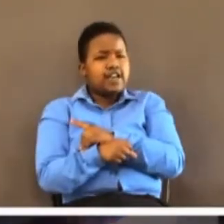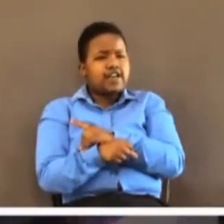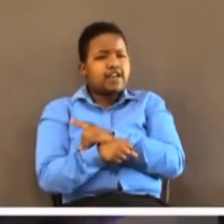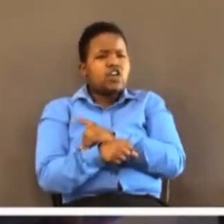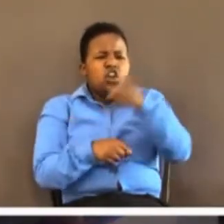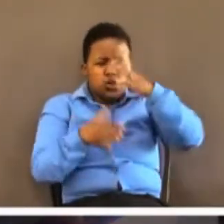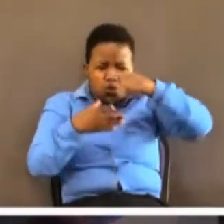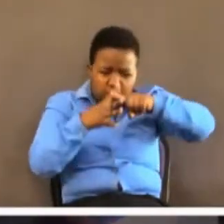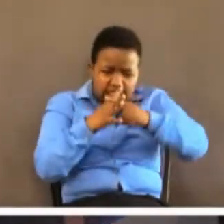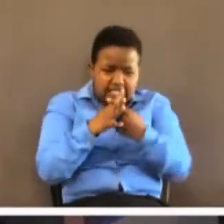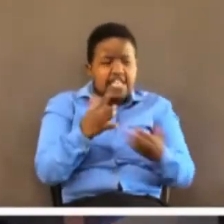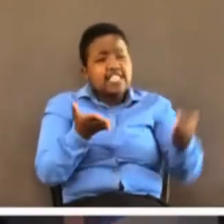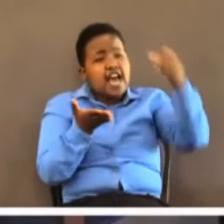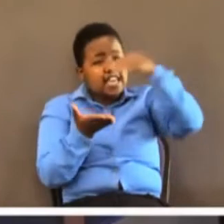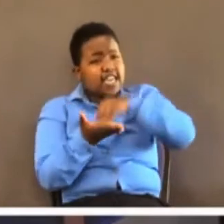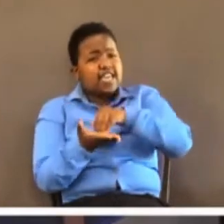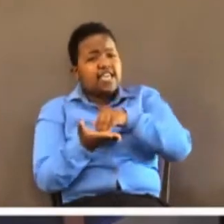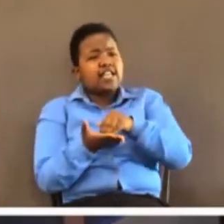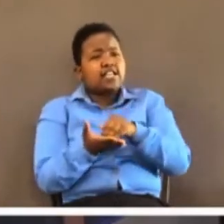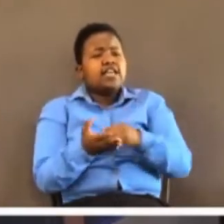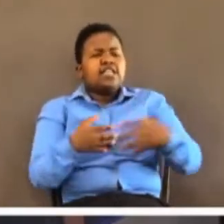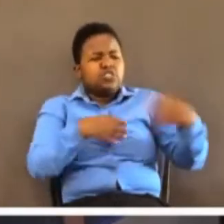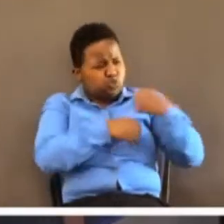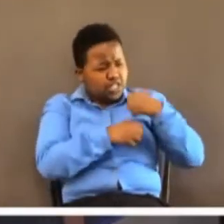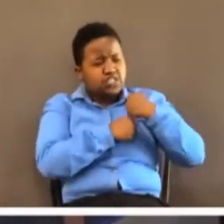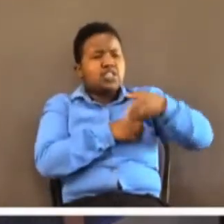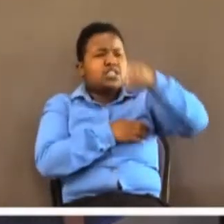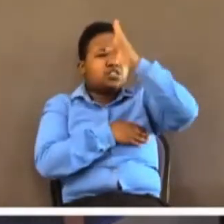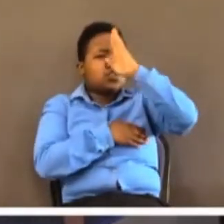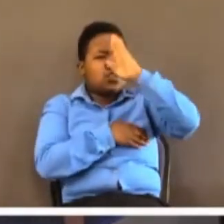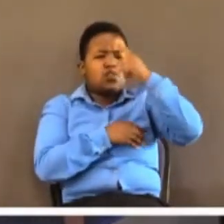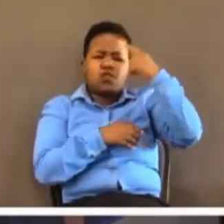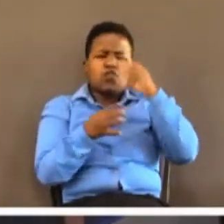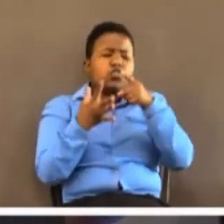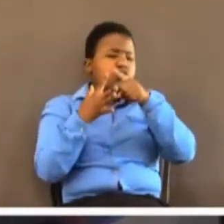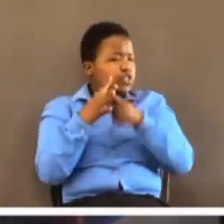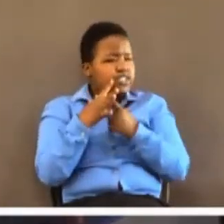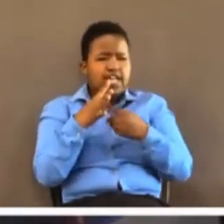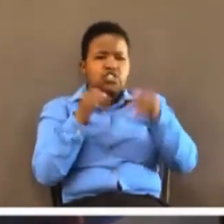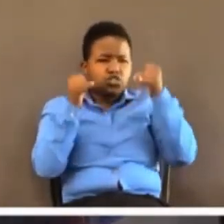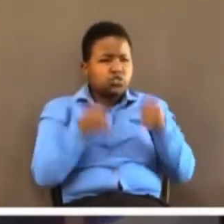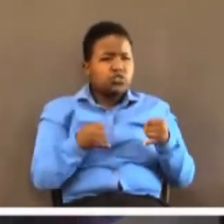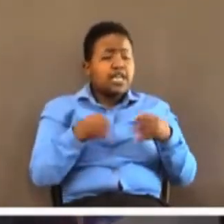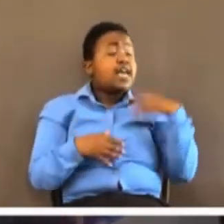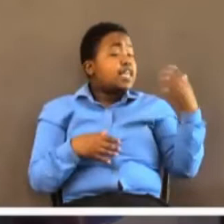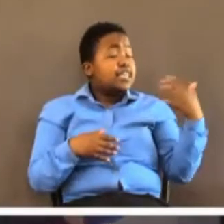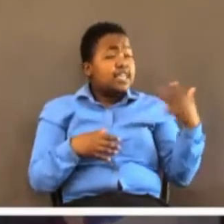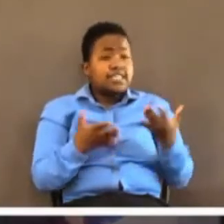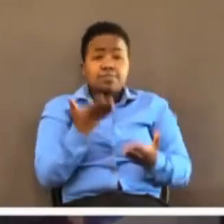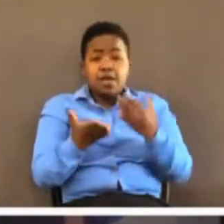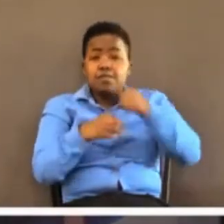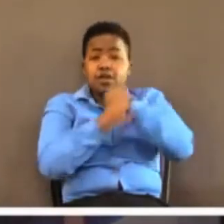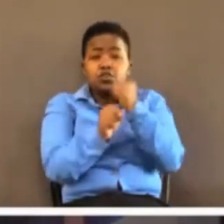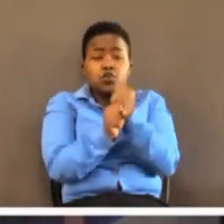start all over again. Trust God for a new start. There are things you used to do but you no longer